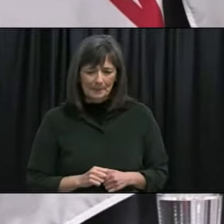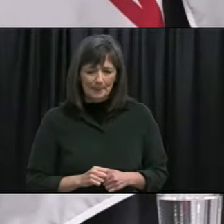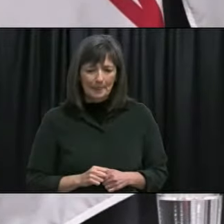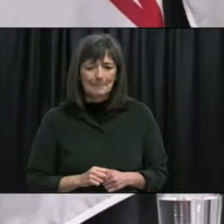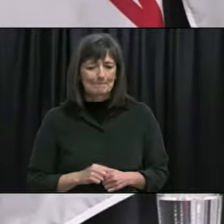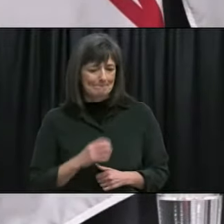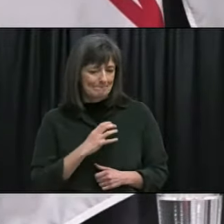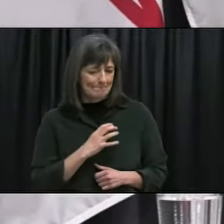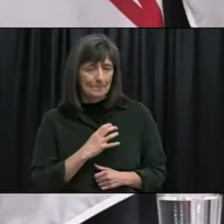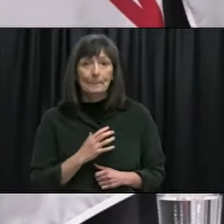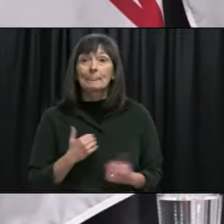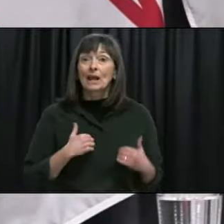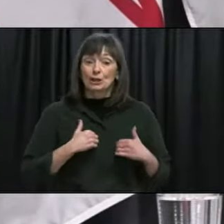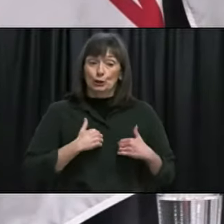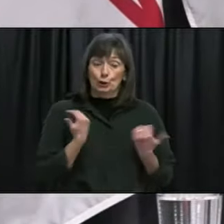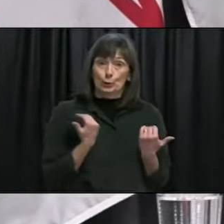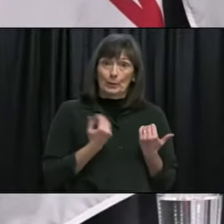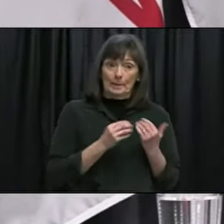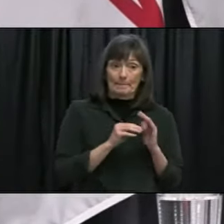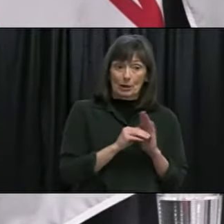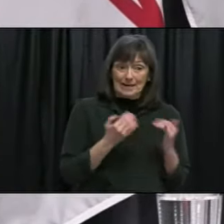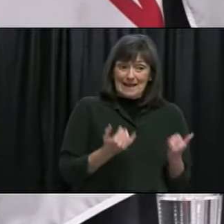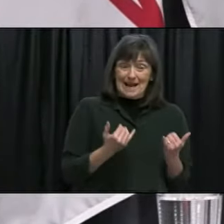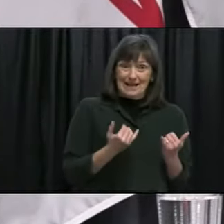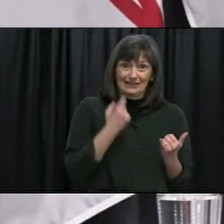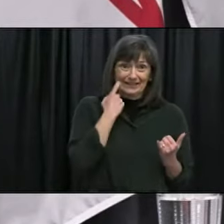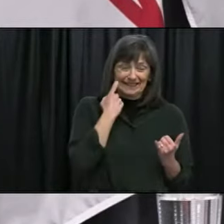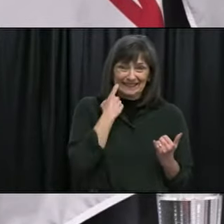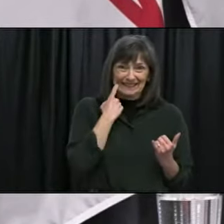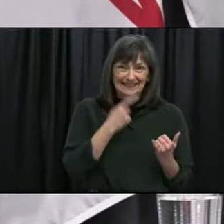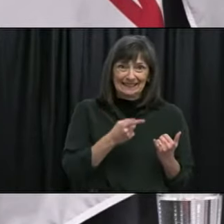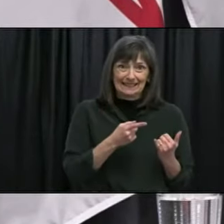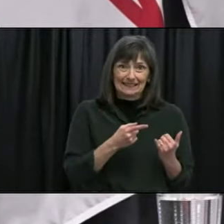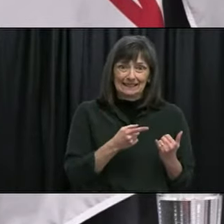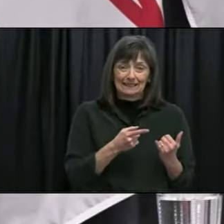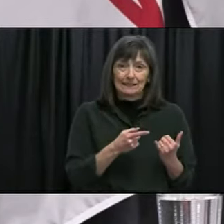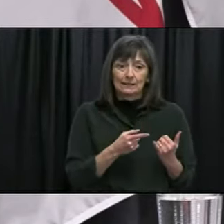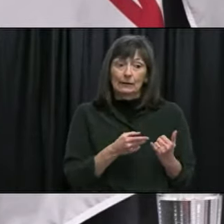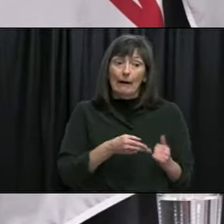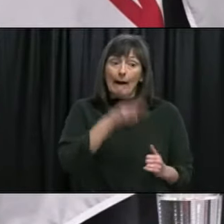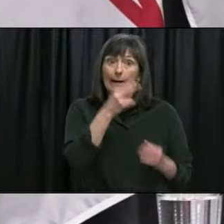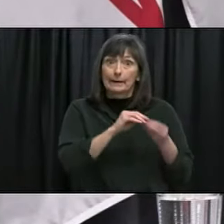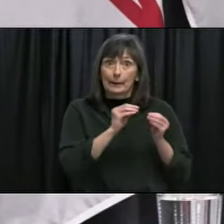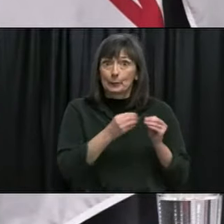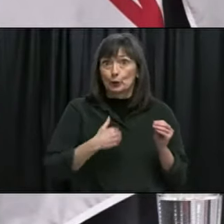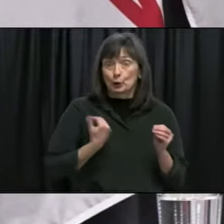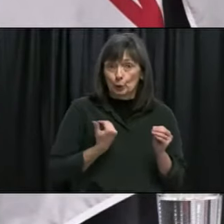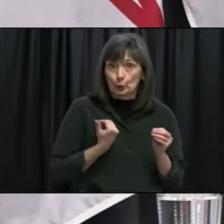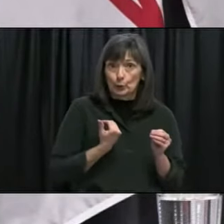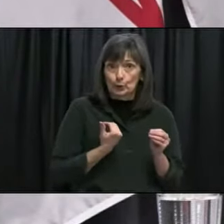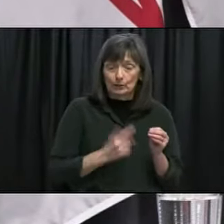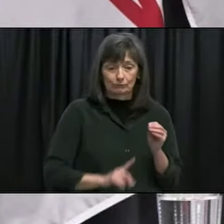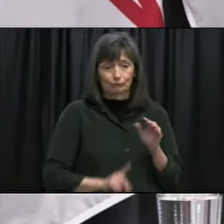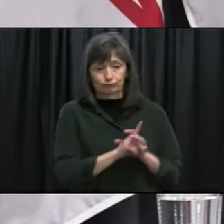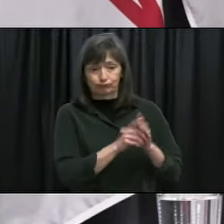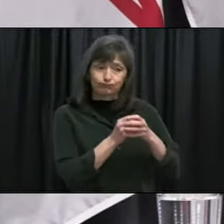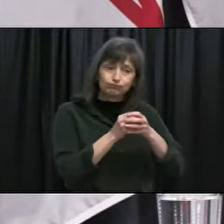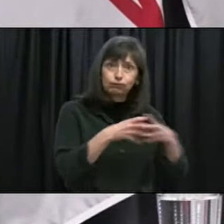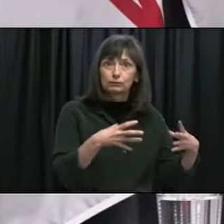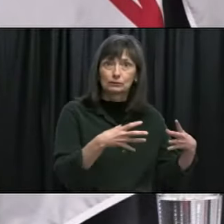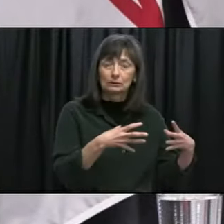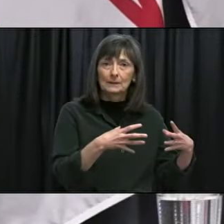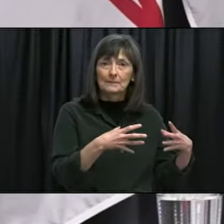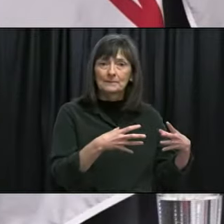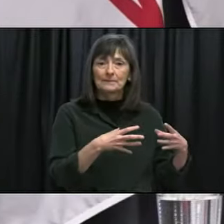no sweat the youth models being significantly higher in this latest super spreader as we're calling it now than